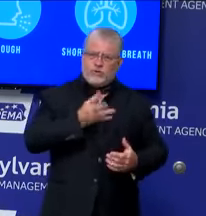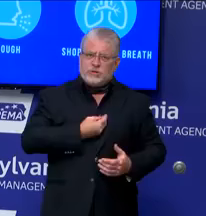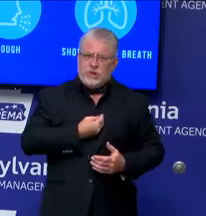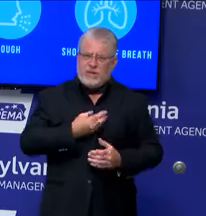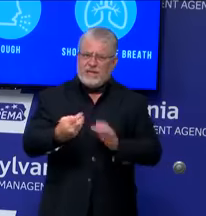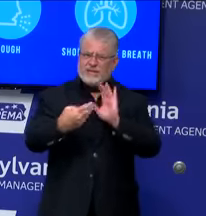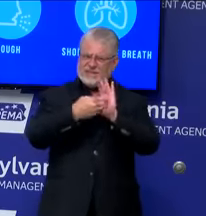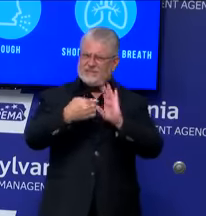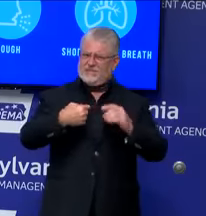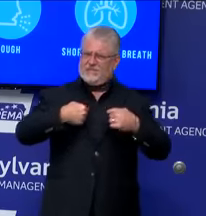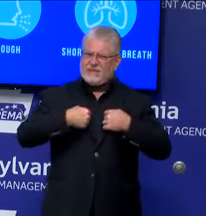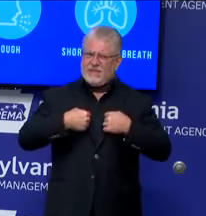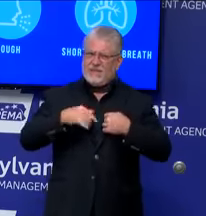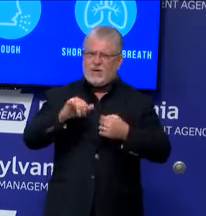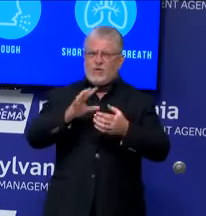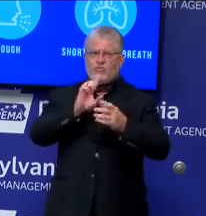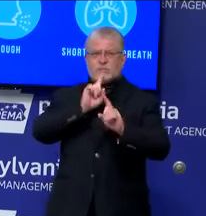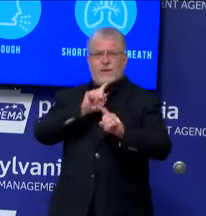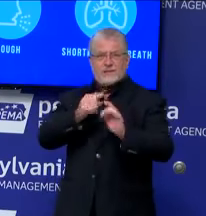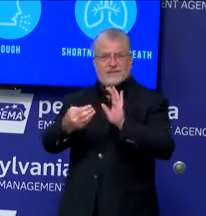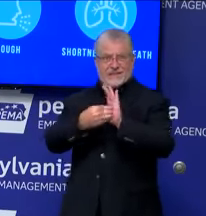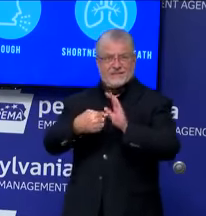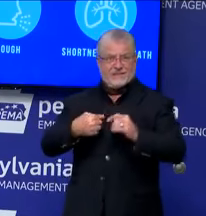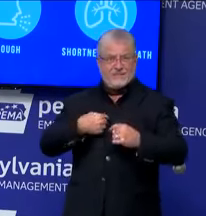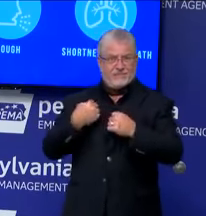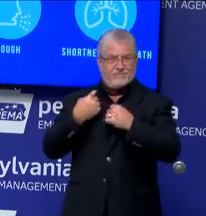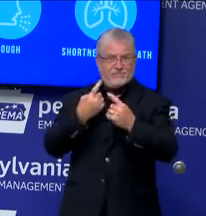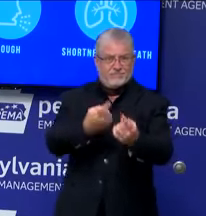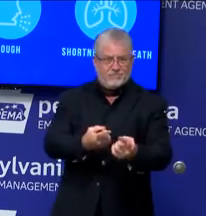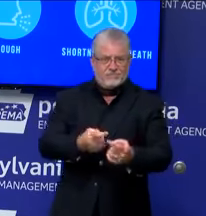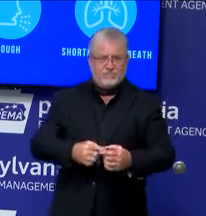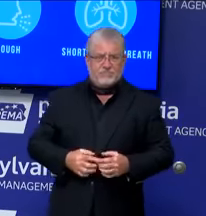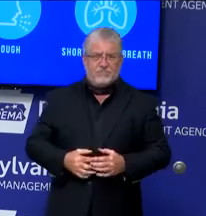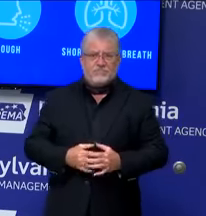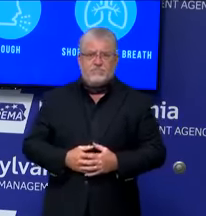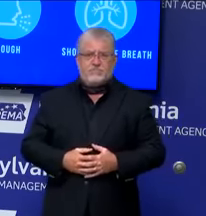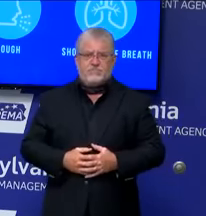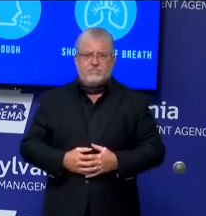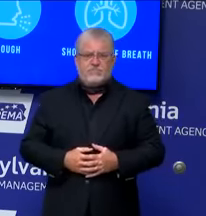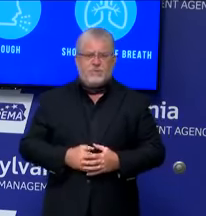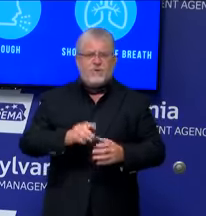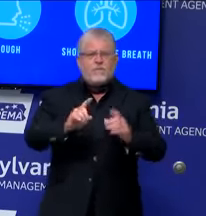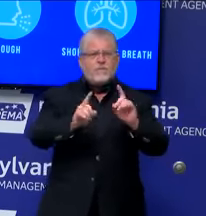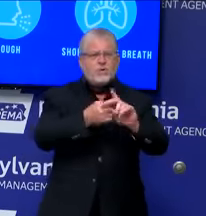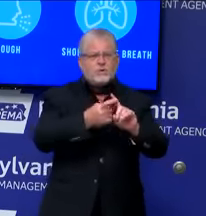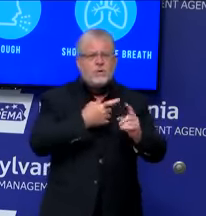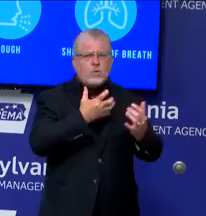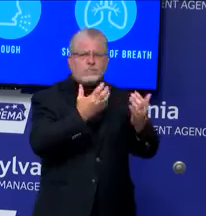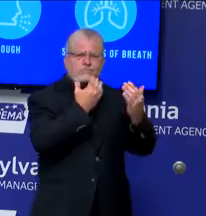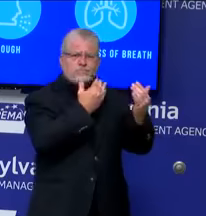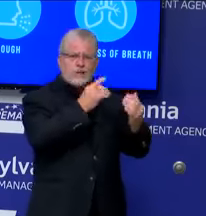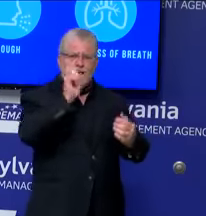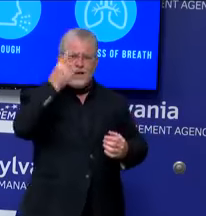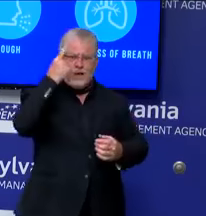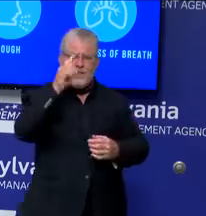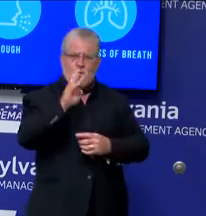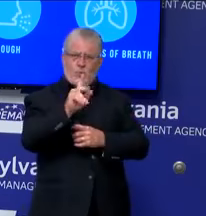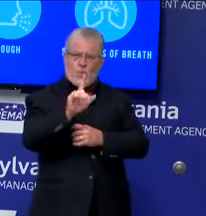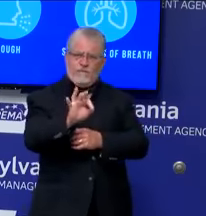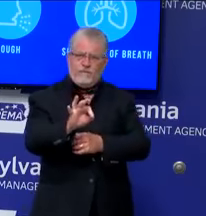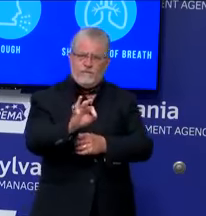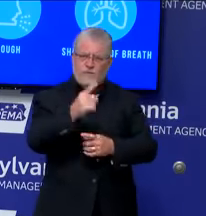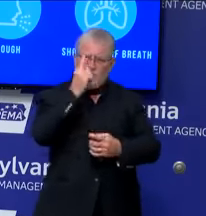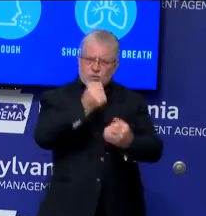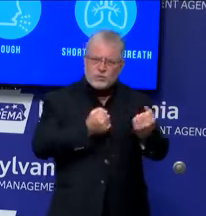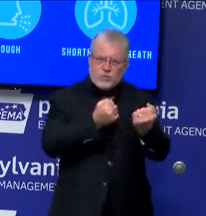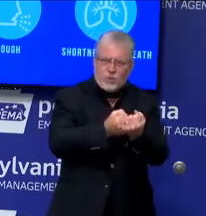I would first like to sincerely thank Governor Wolf for his continued support and for his comments last week. The